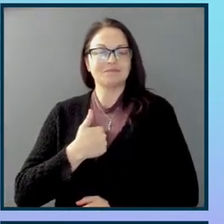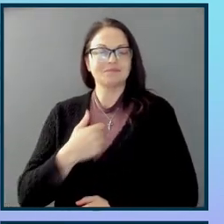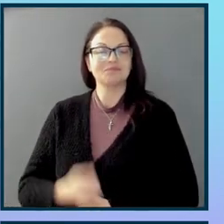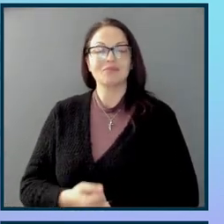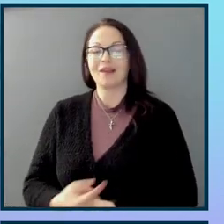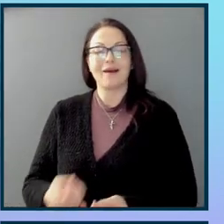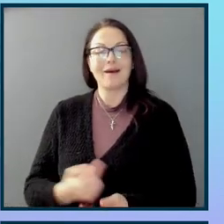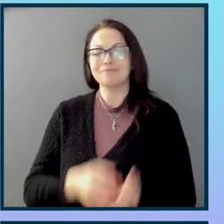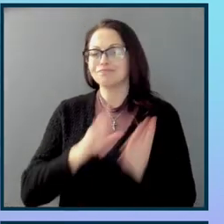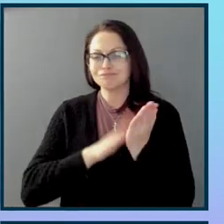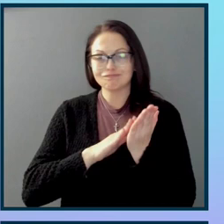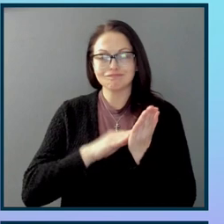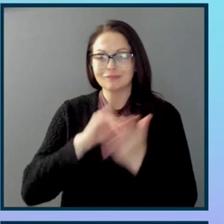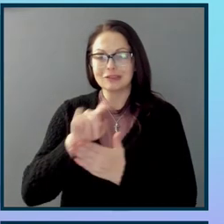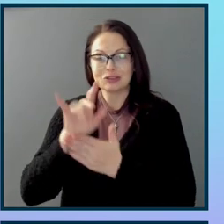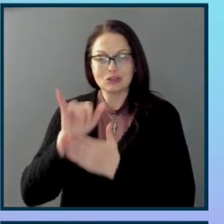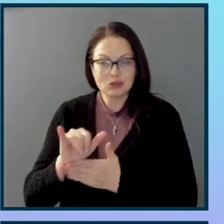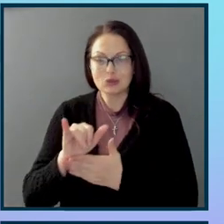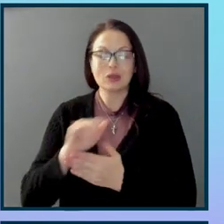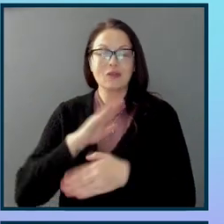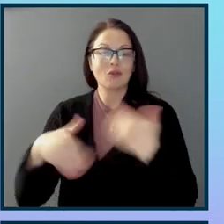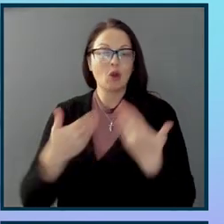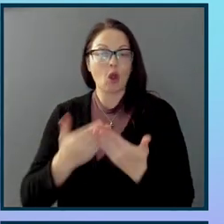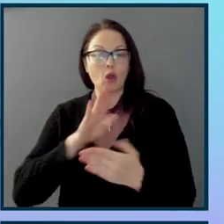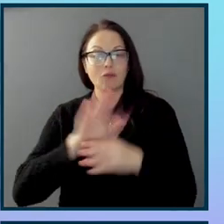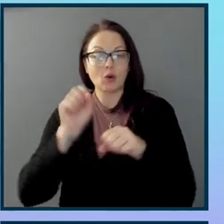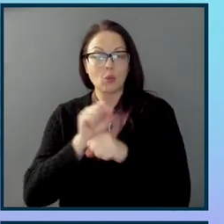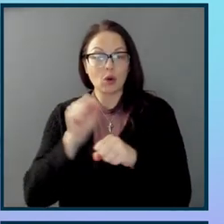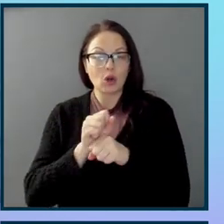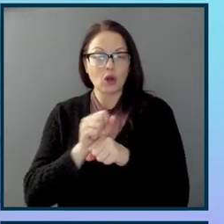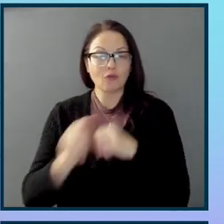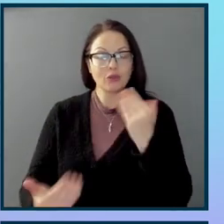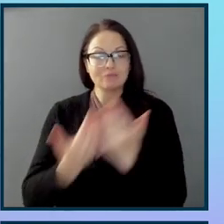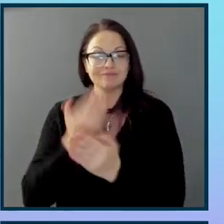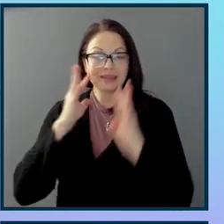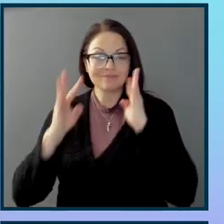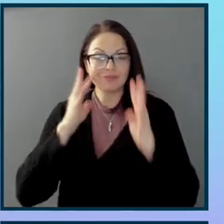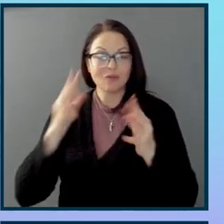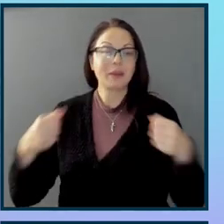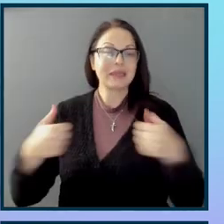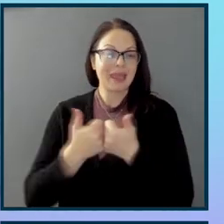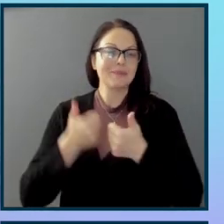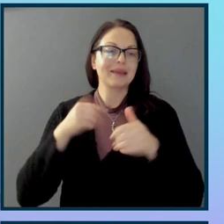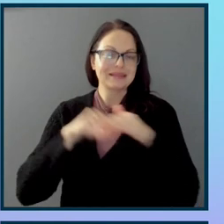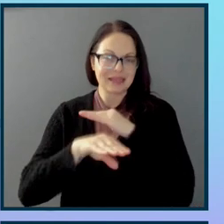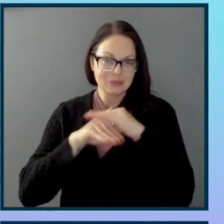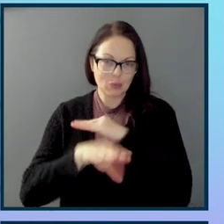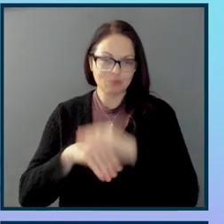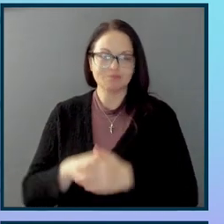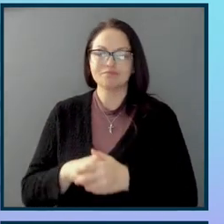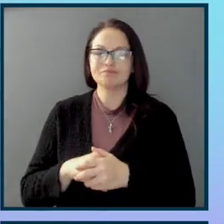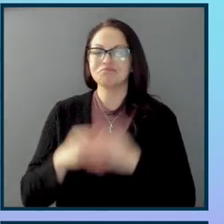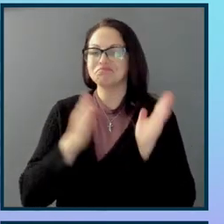for all the work that she's done. Vote for Bryce for the breakthrough innovation of making gaming accessible. Next,